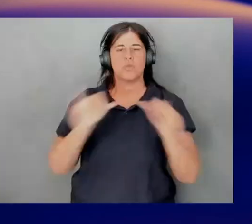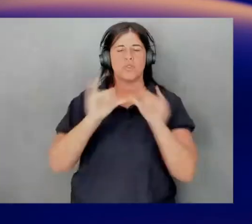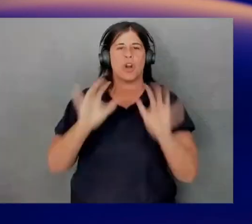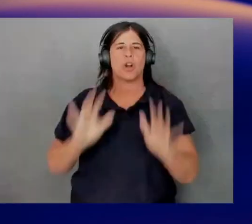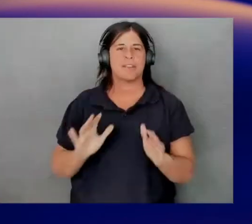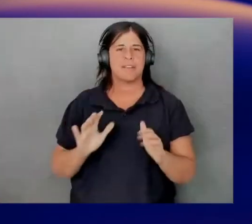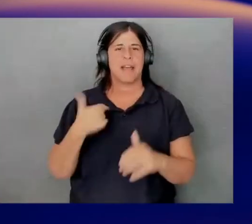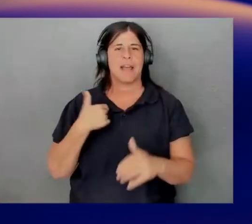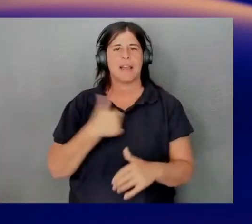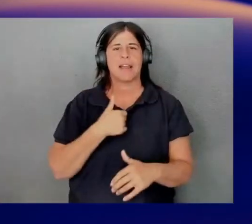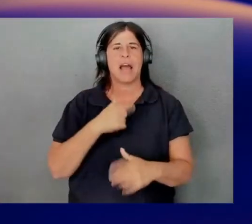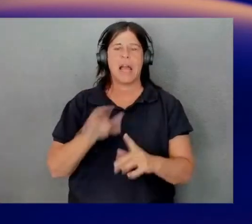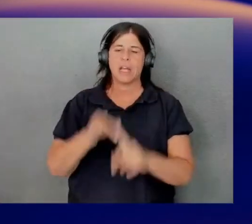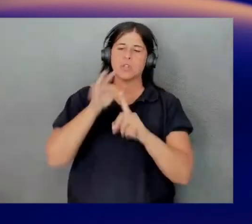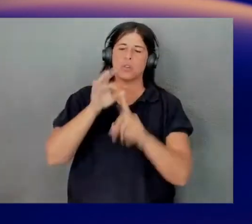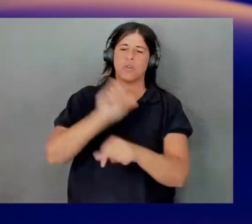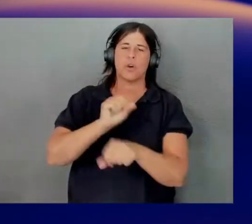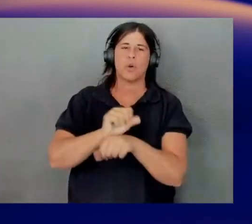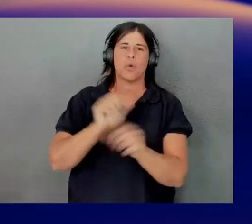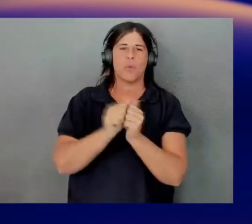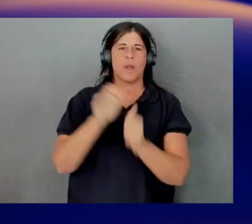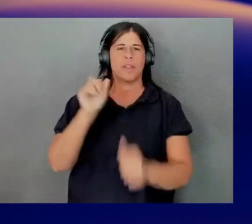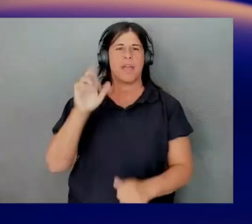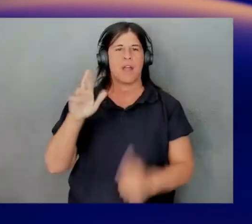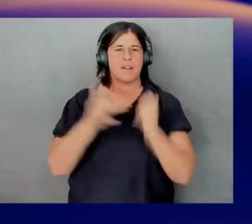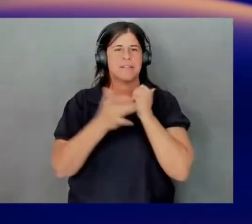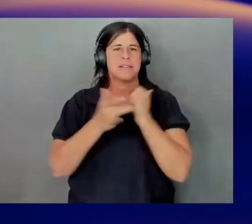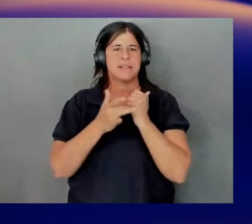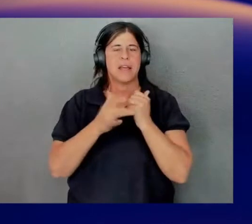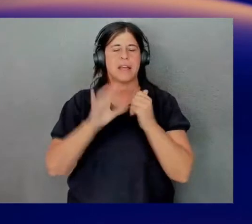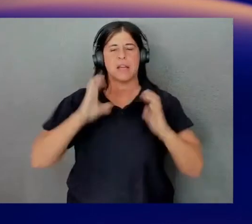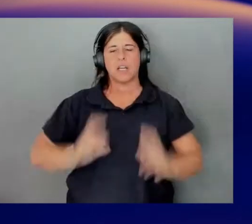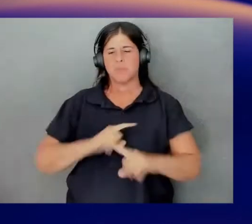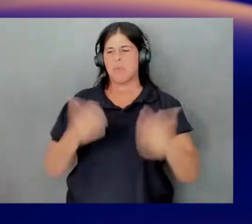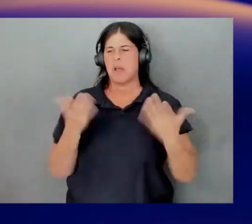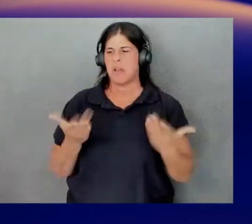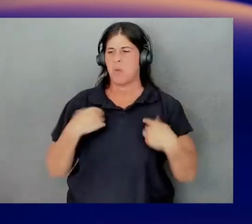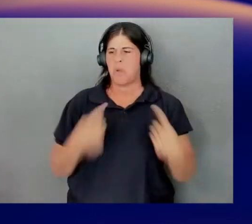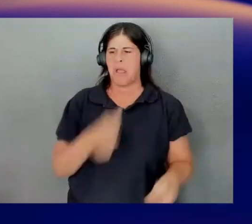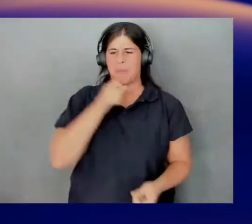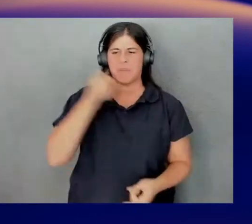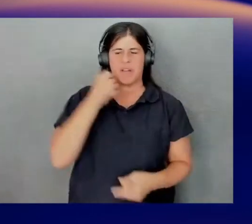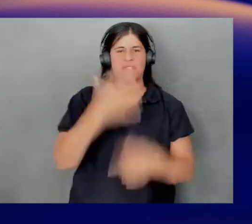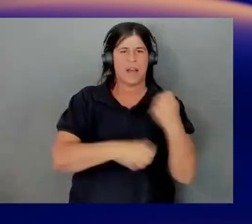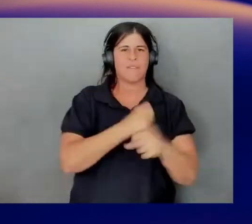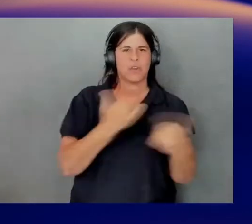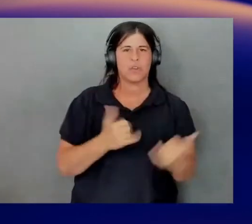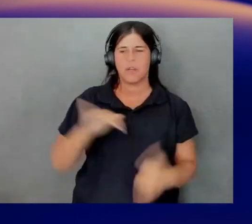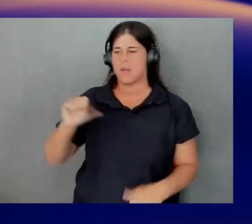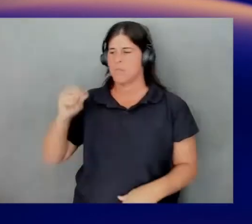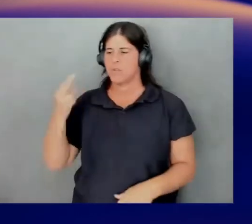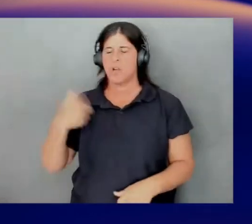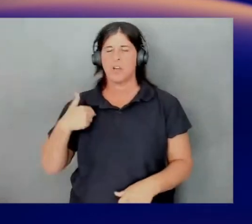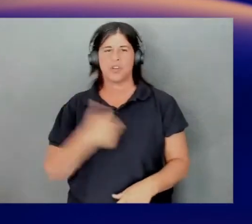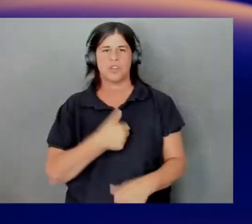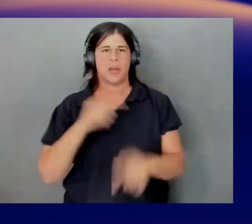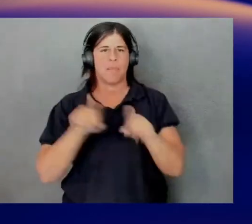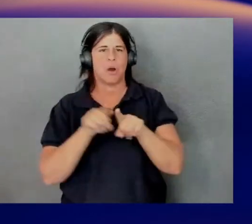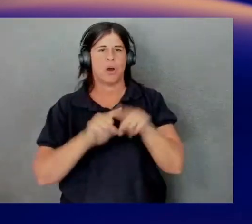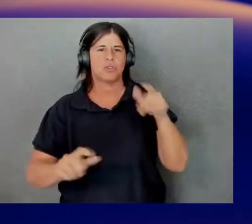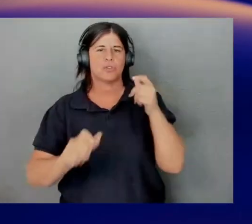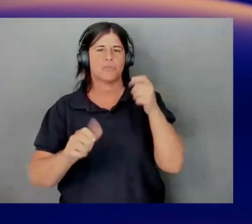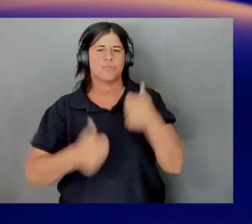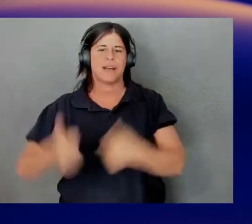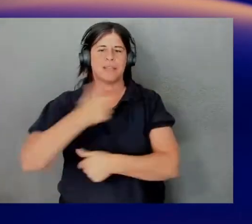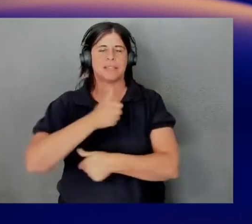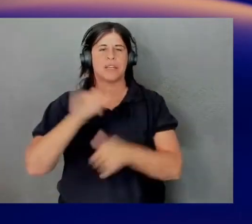exclusively work with EdTech customers, but I've been with Amazon for about five years now. And I'm Joe Chapman, also a senior solutions architect here at AWS.